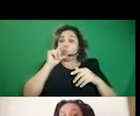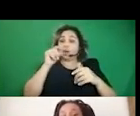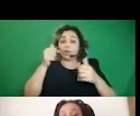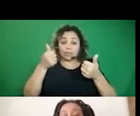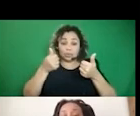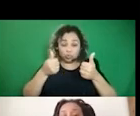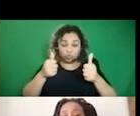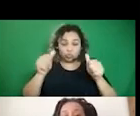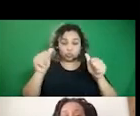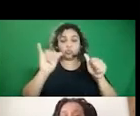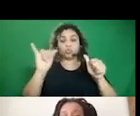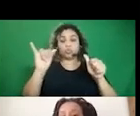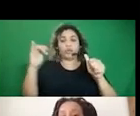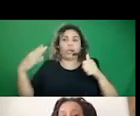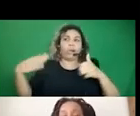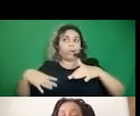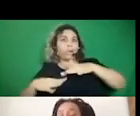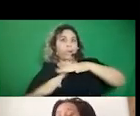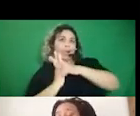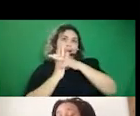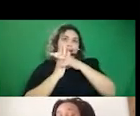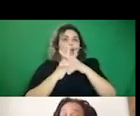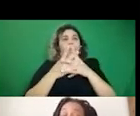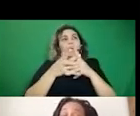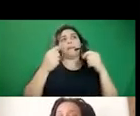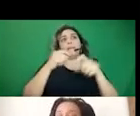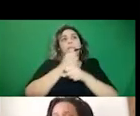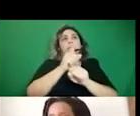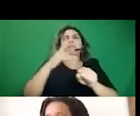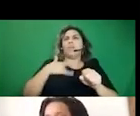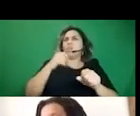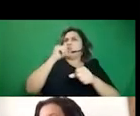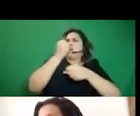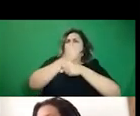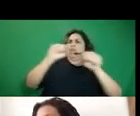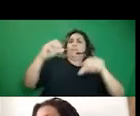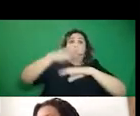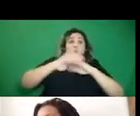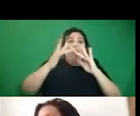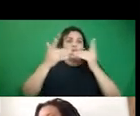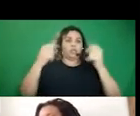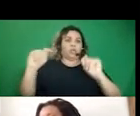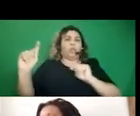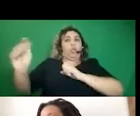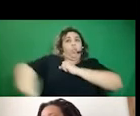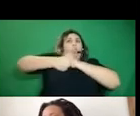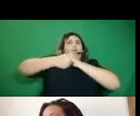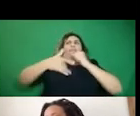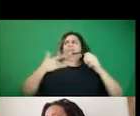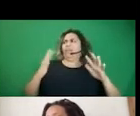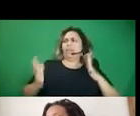like infiltrate, disorganize, make people feel unsafe online, right? Um,